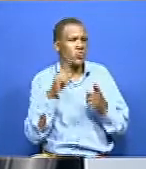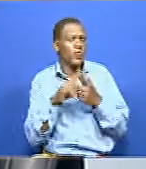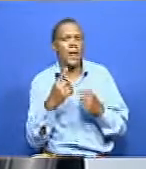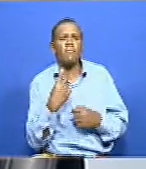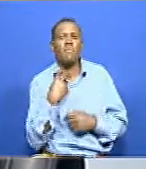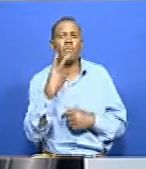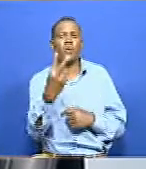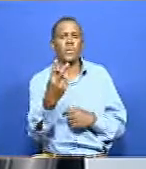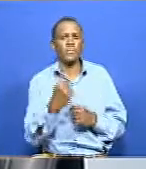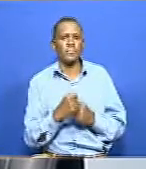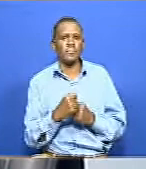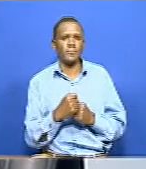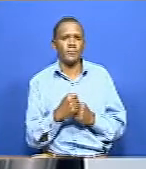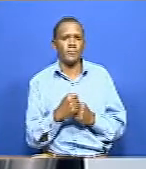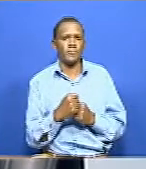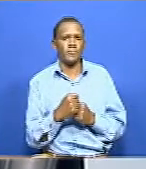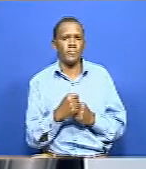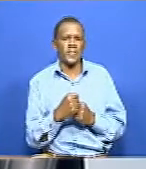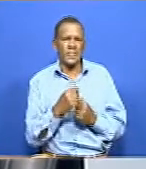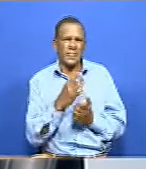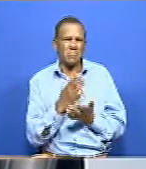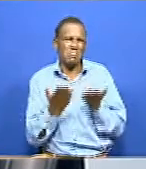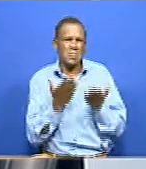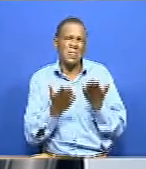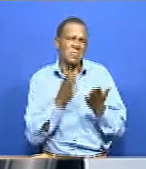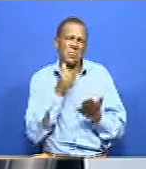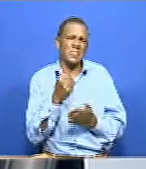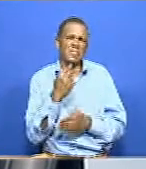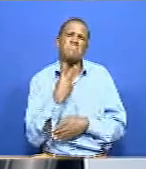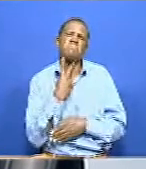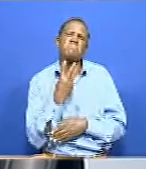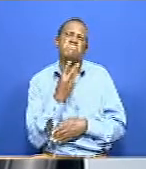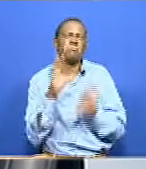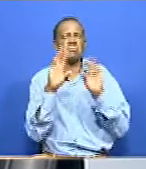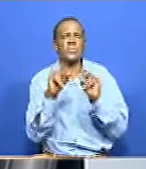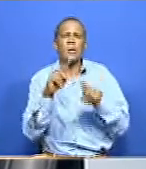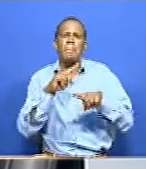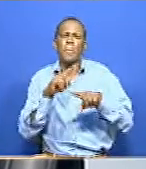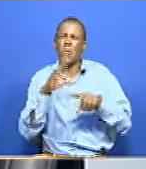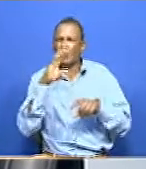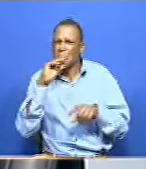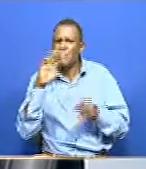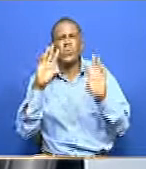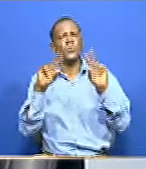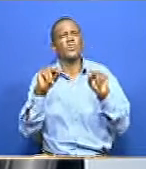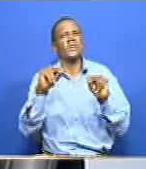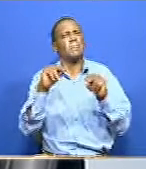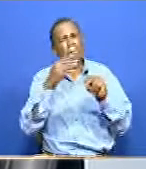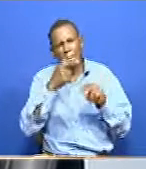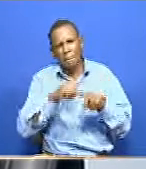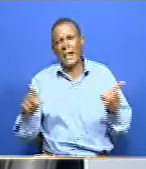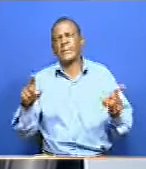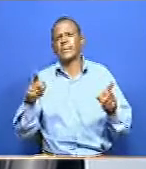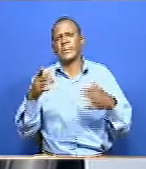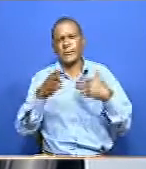because at the end of the day, there is a voice. may not be audio voice, it may not be through the speech, but it can be through, you sign language, and just facilitating that